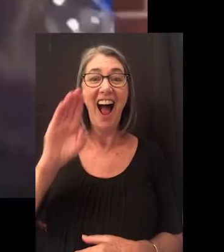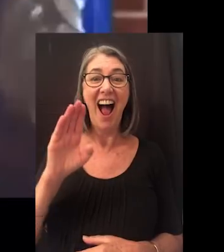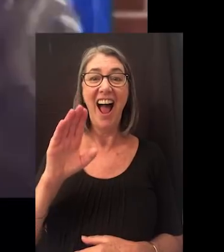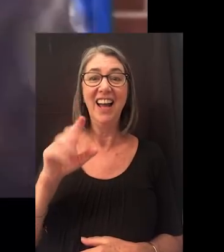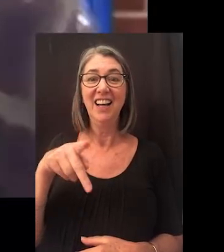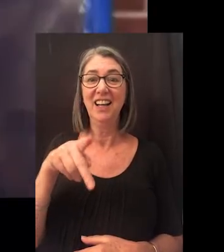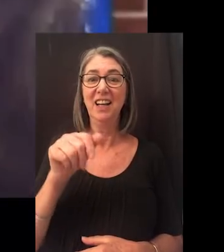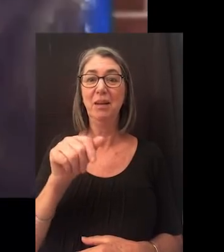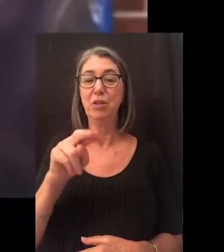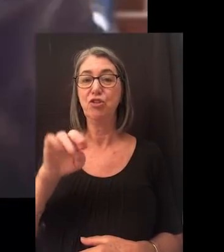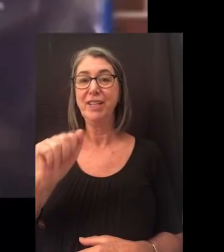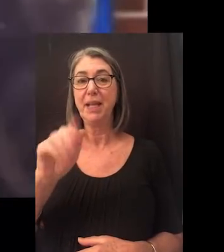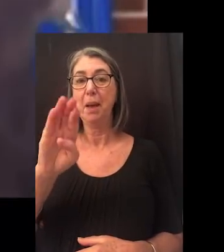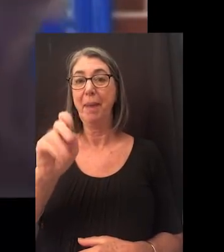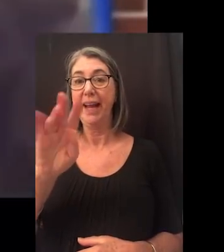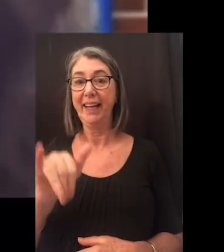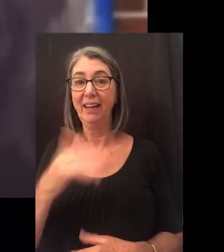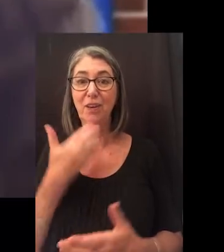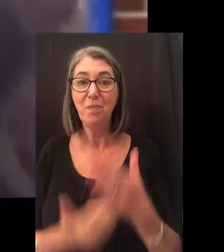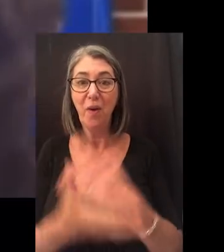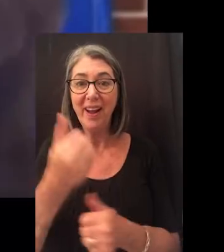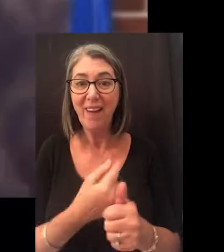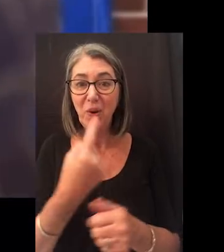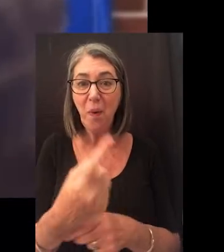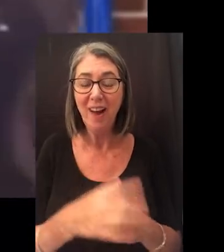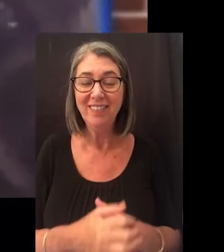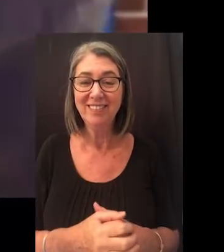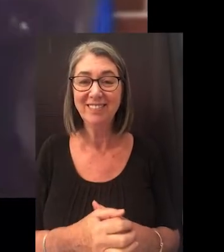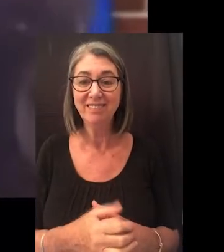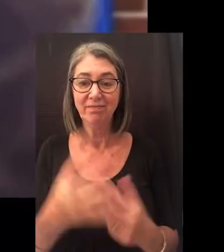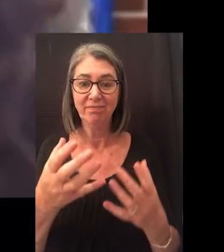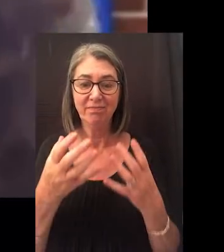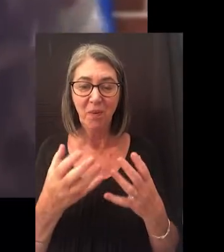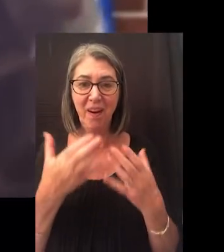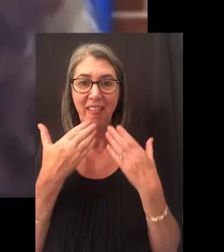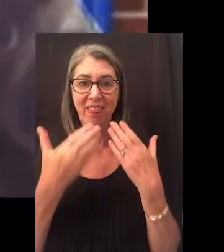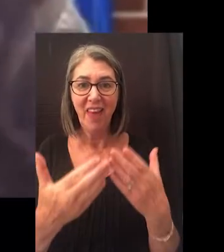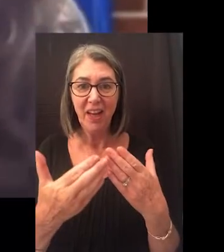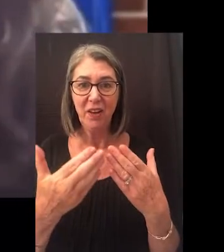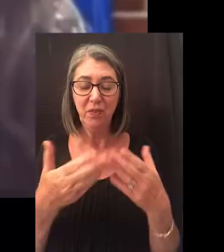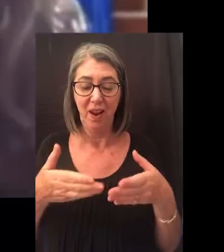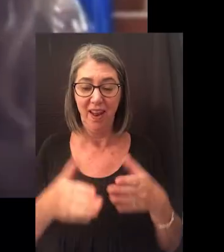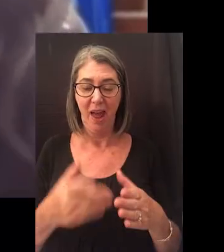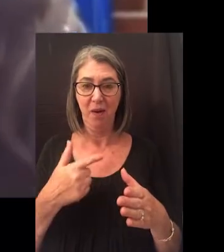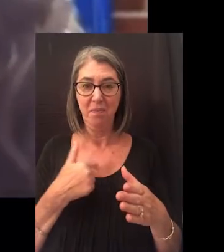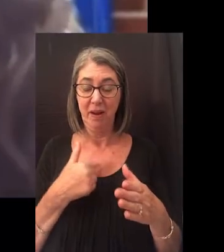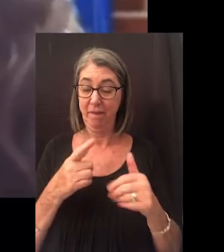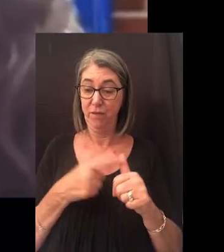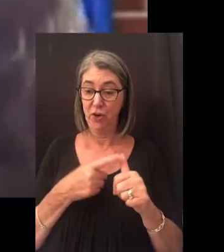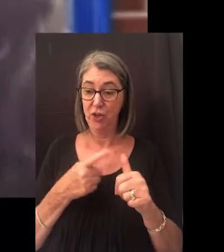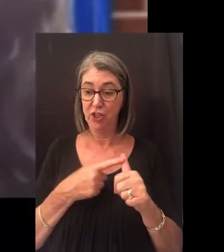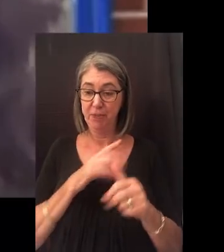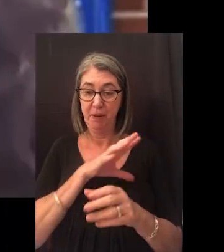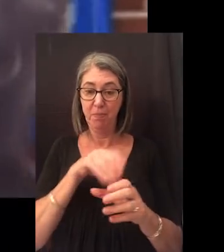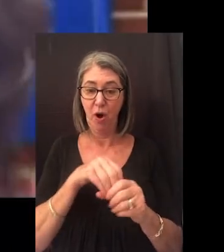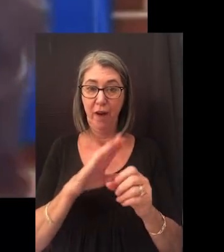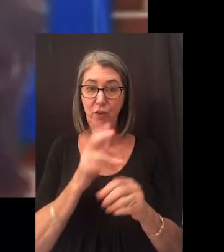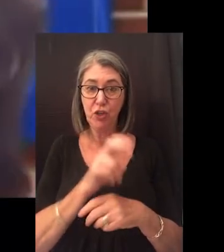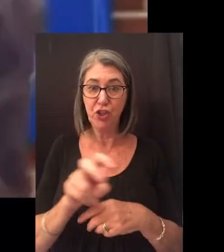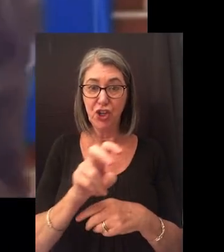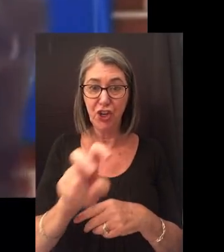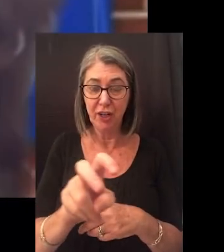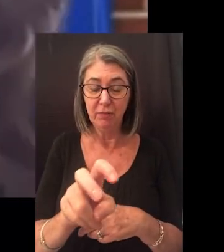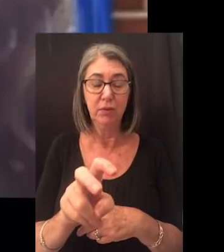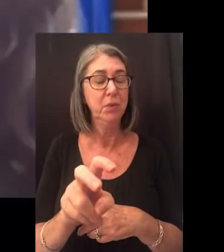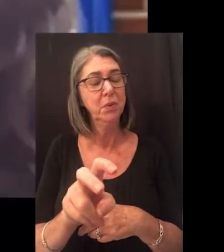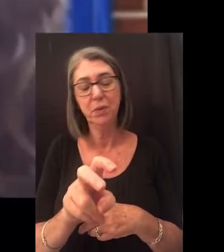Sorry. Hi, this is Patricia Becky. Good morning, everybody. I want to thank you for allowing me, first of